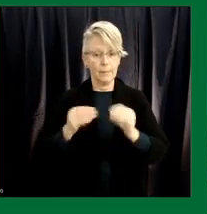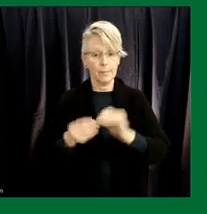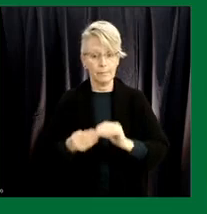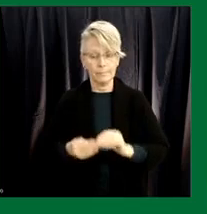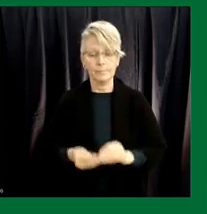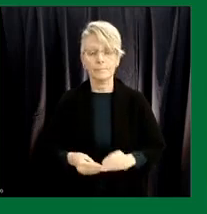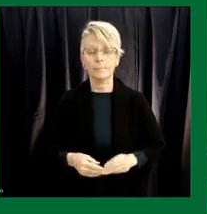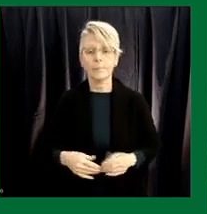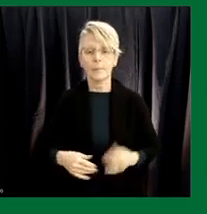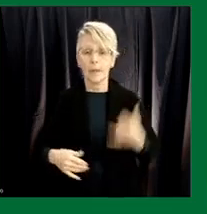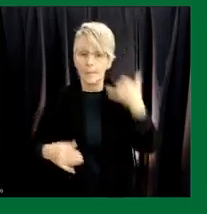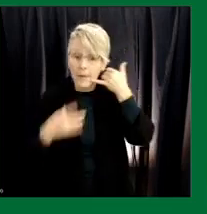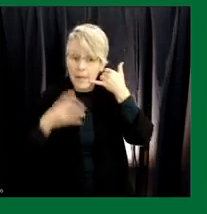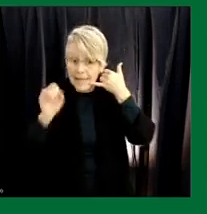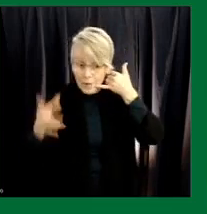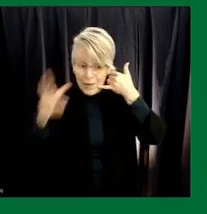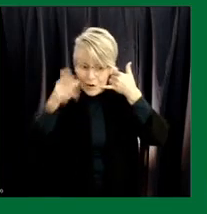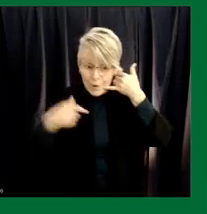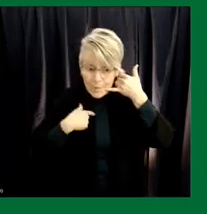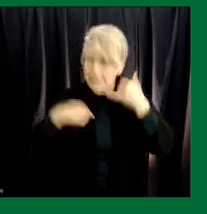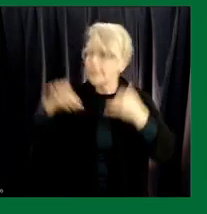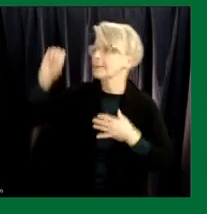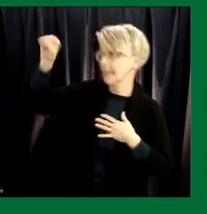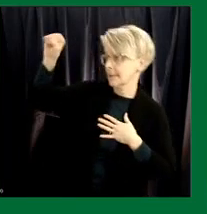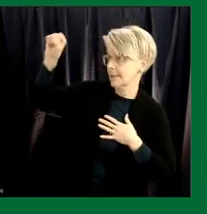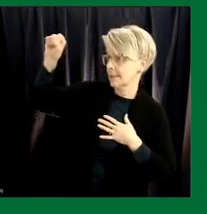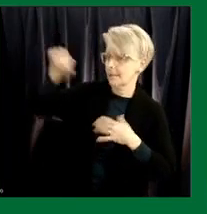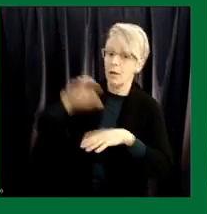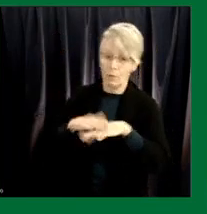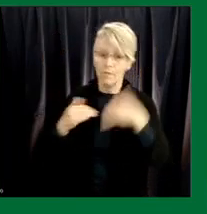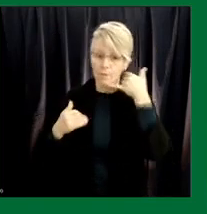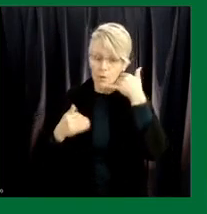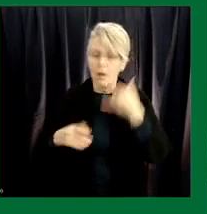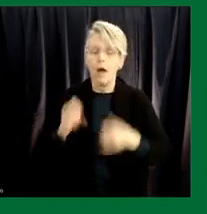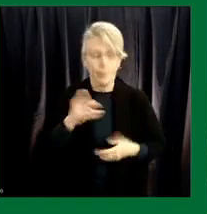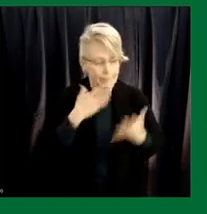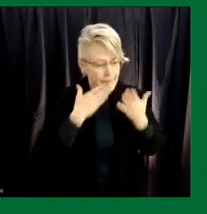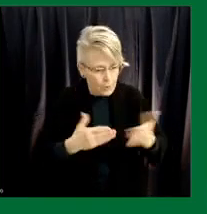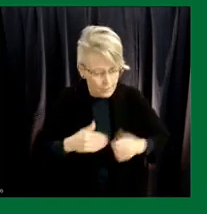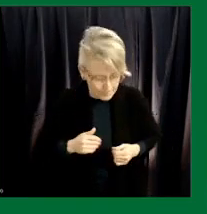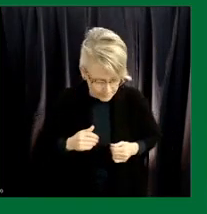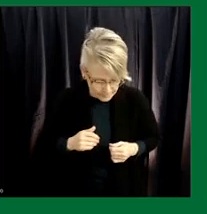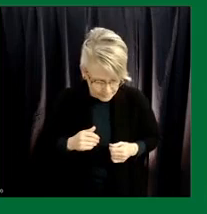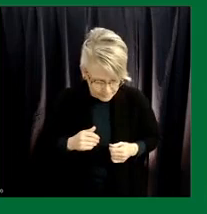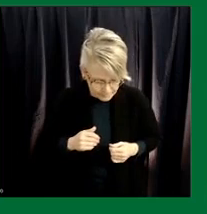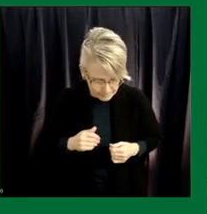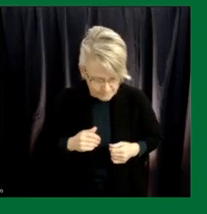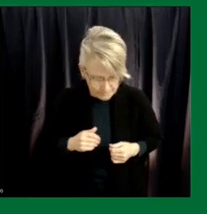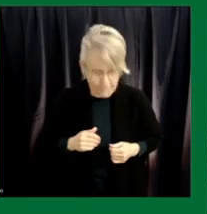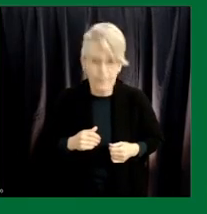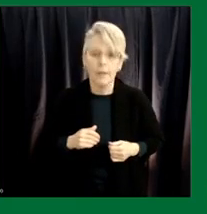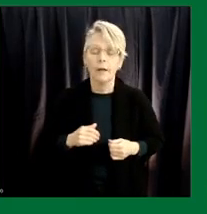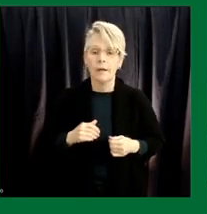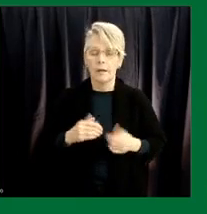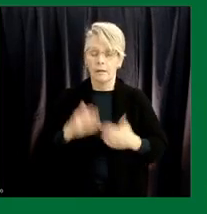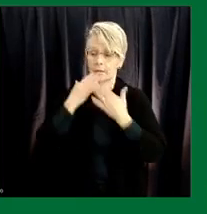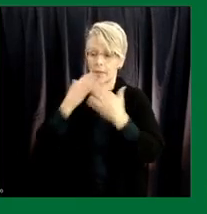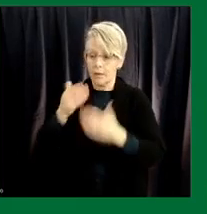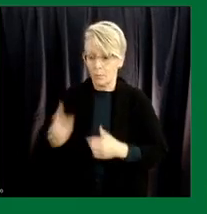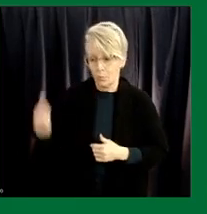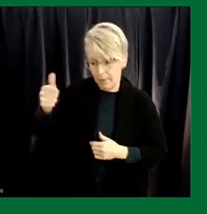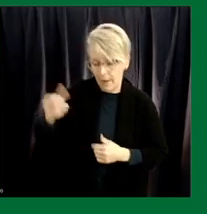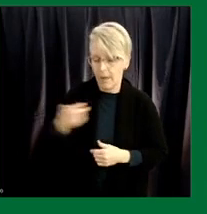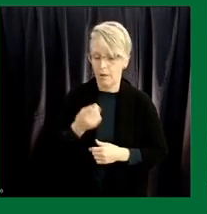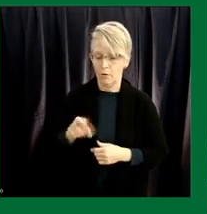you. Can you hear me? Yes. Thank you. So thank you Premier and Dr. Goertz.